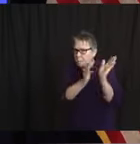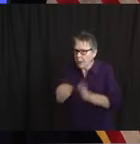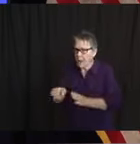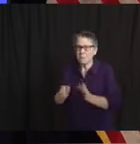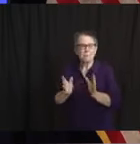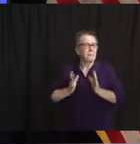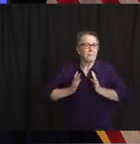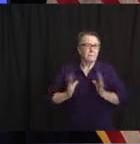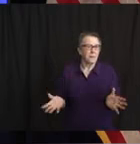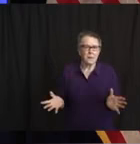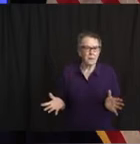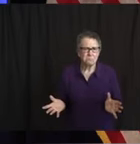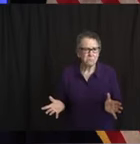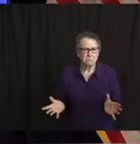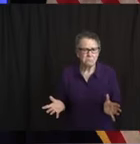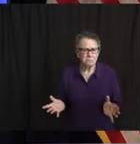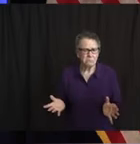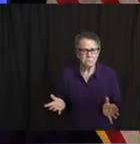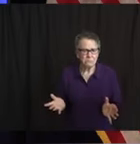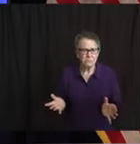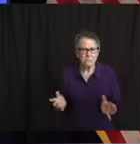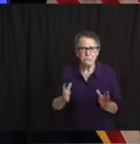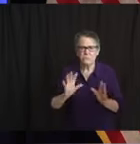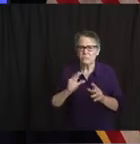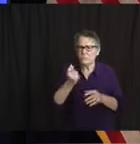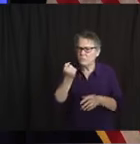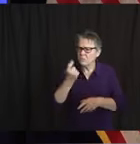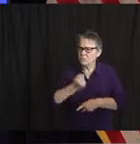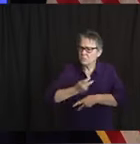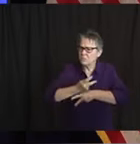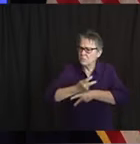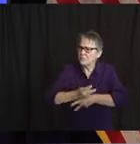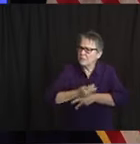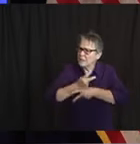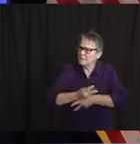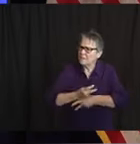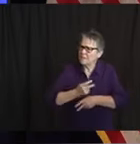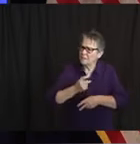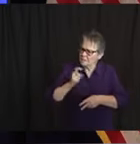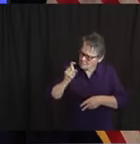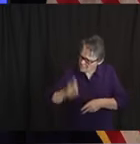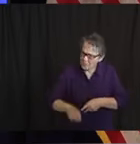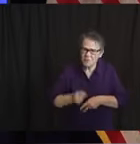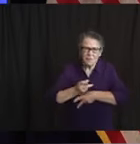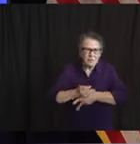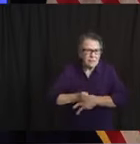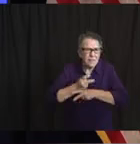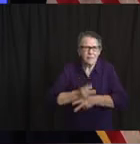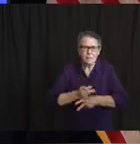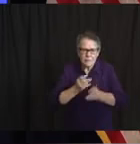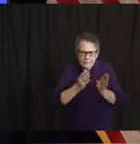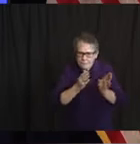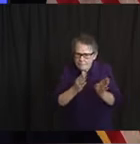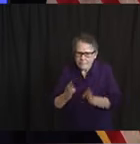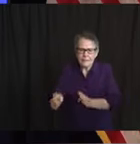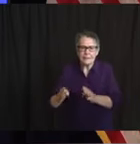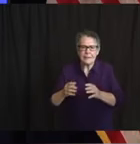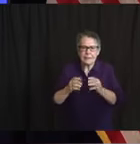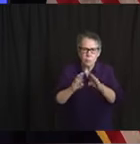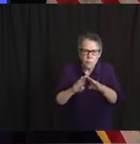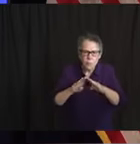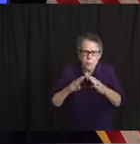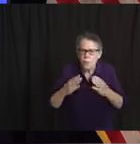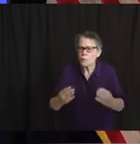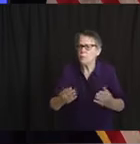colleagues' input is the most important input that we have. That public health is the thing that creates economic health. After